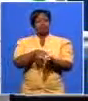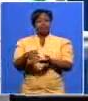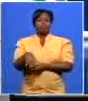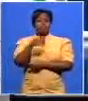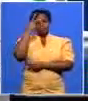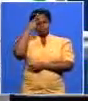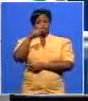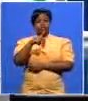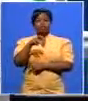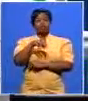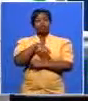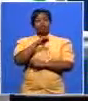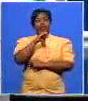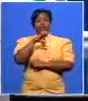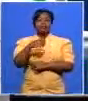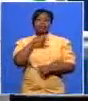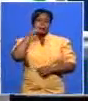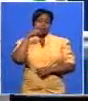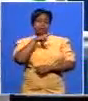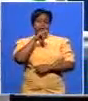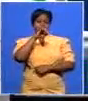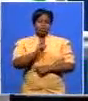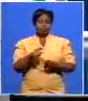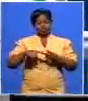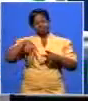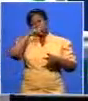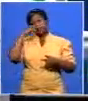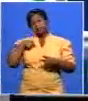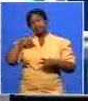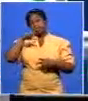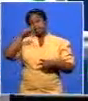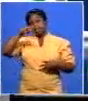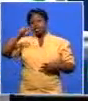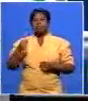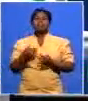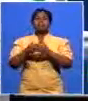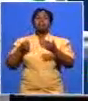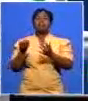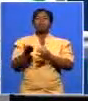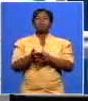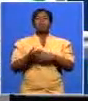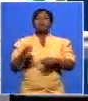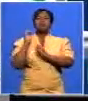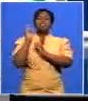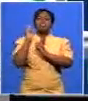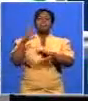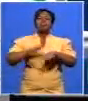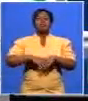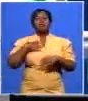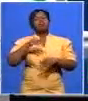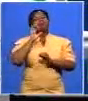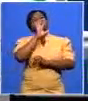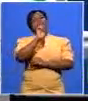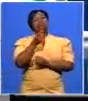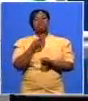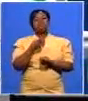in pretoria my name is william and i'm lenet francis and just before the break we were talking about the response the various parties had